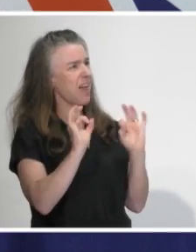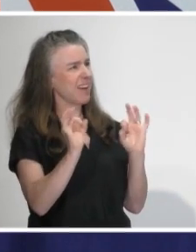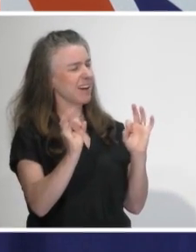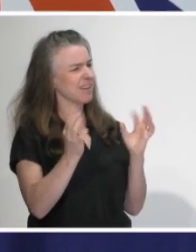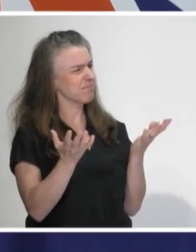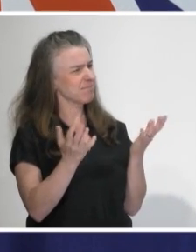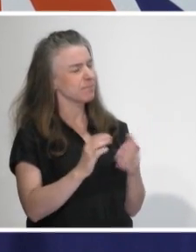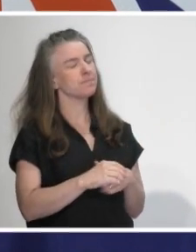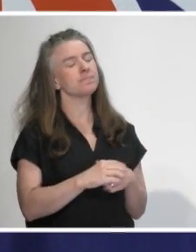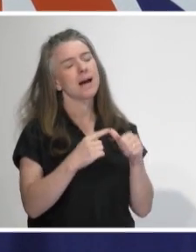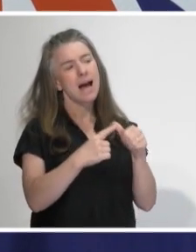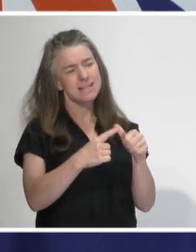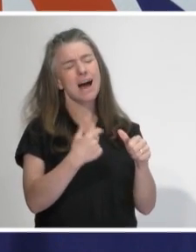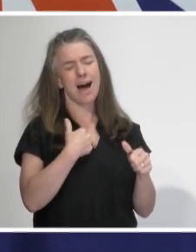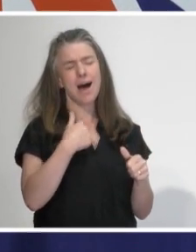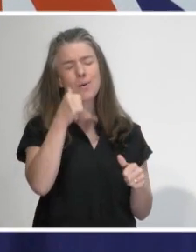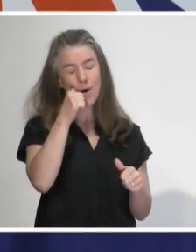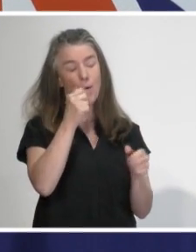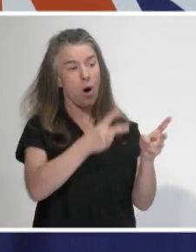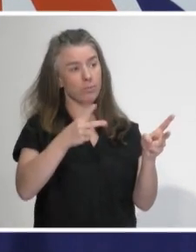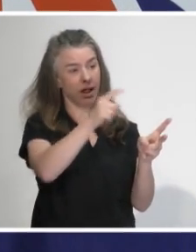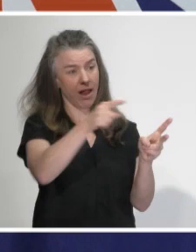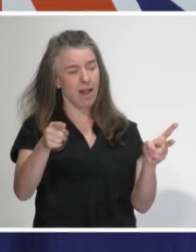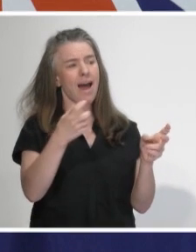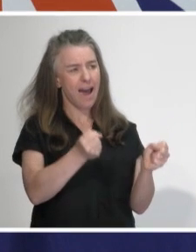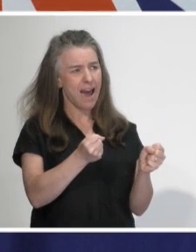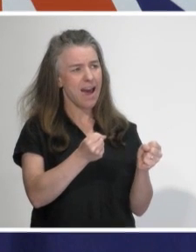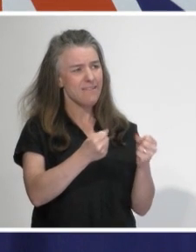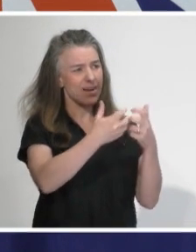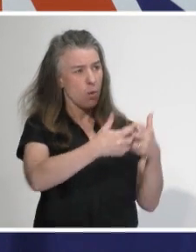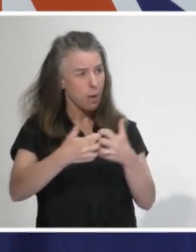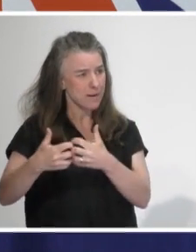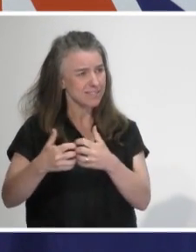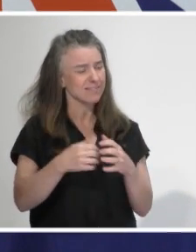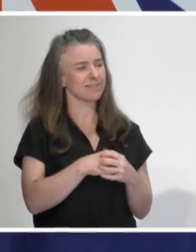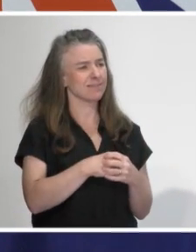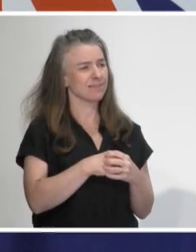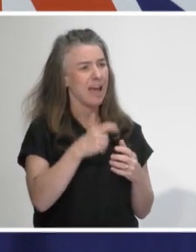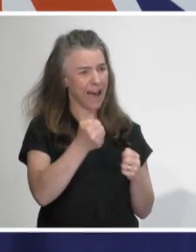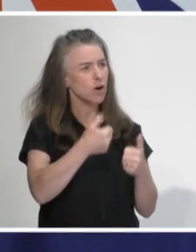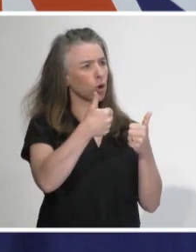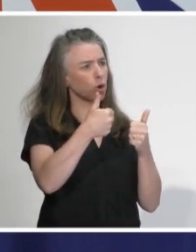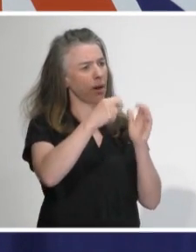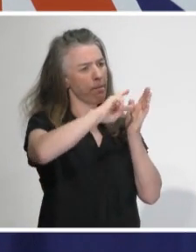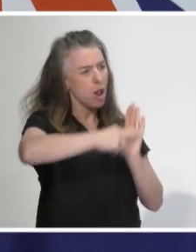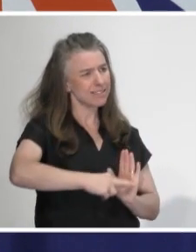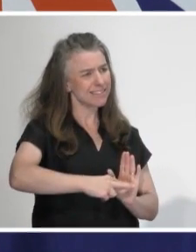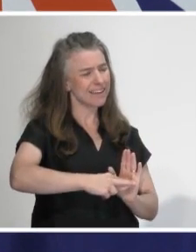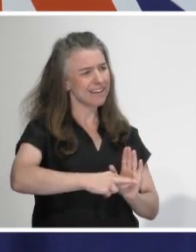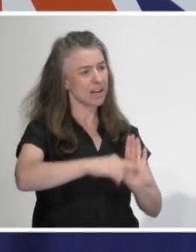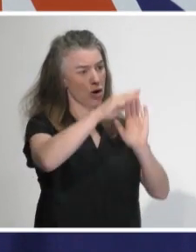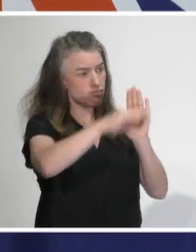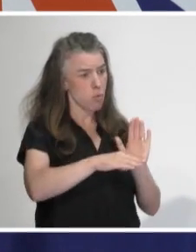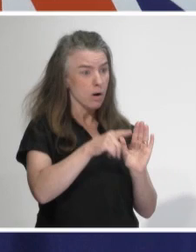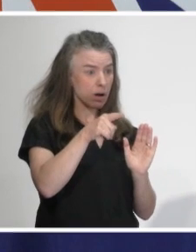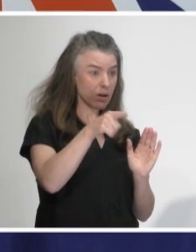that DHBs have PPE, that they have good policies in place and that they are ensuring that staff that need access to PPE in